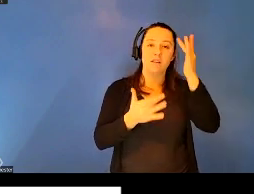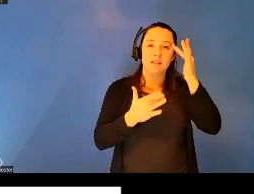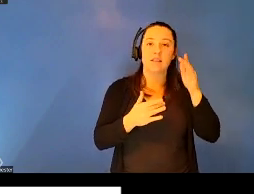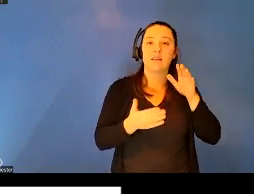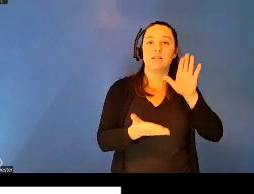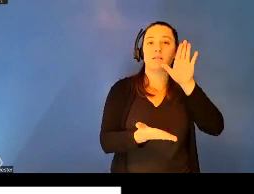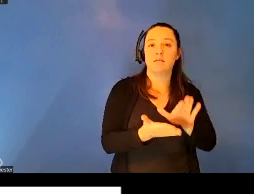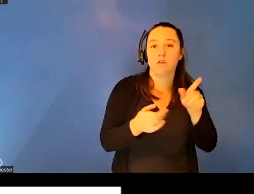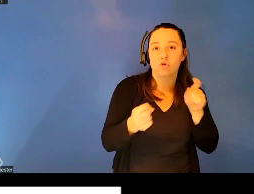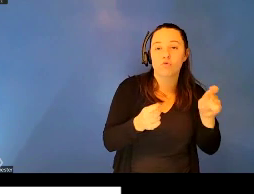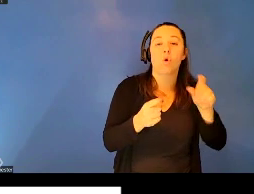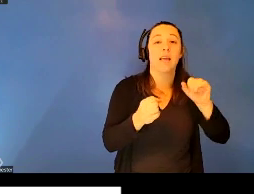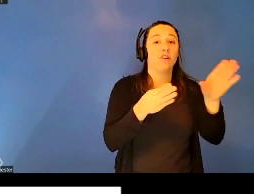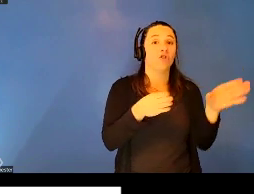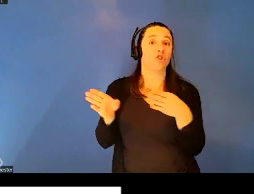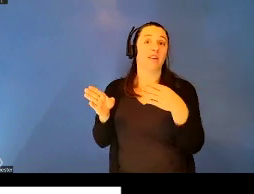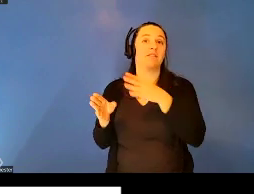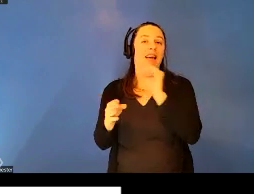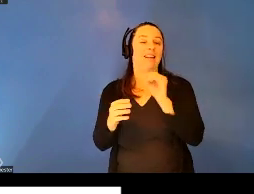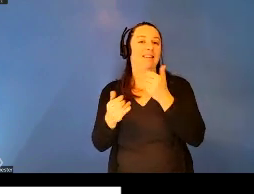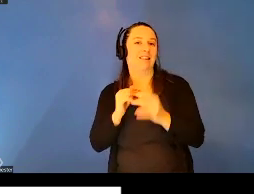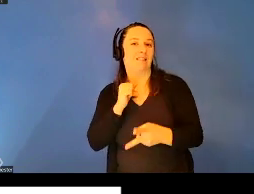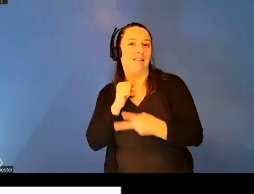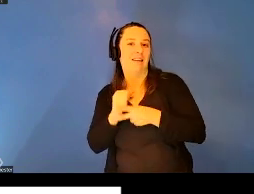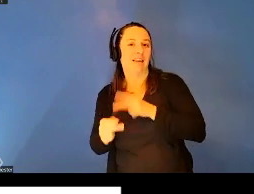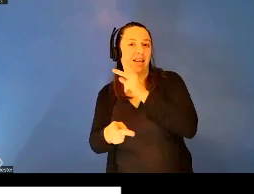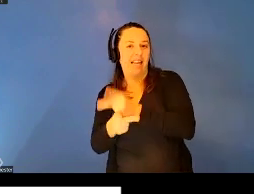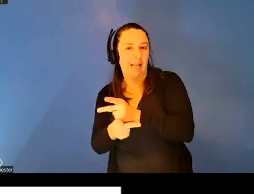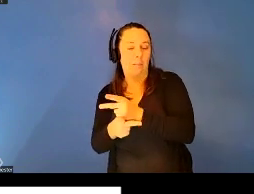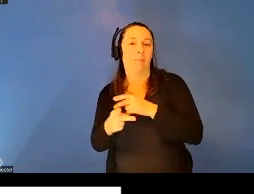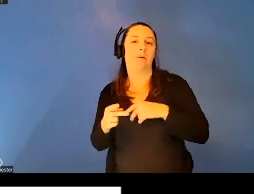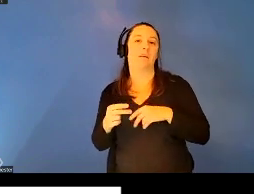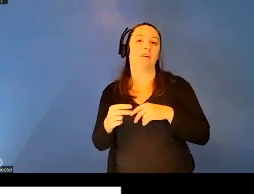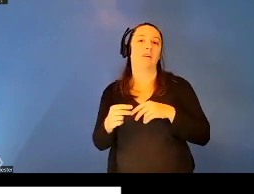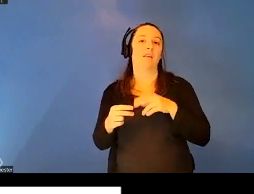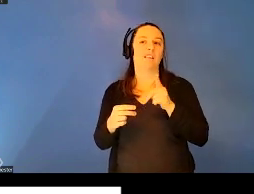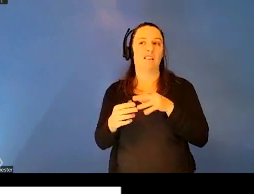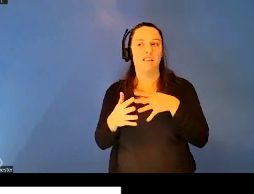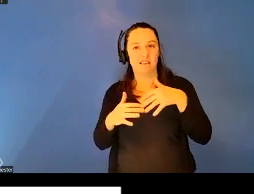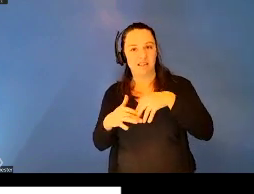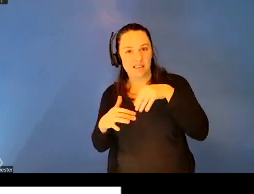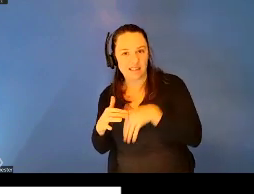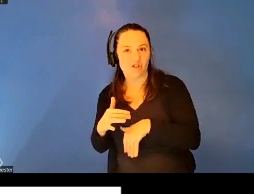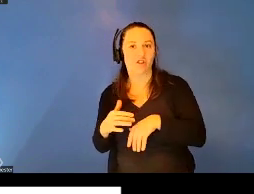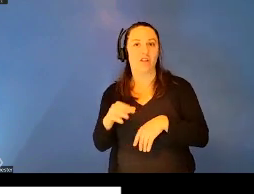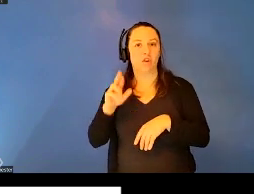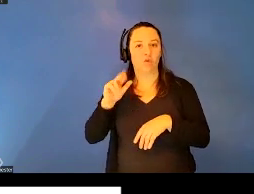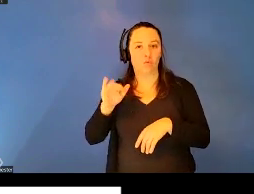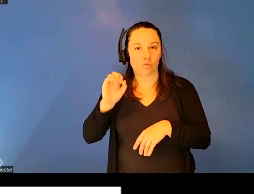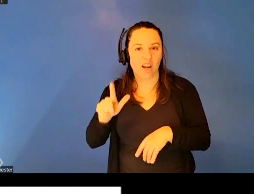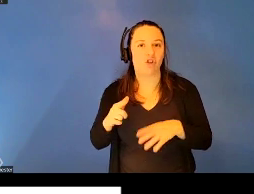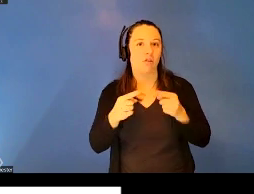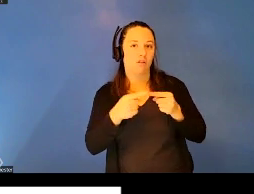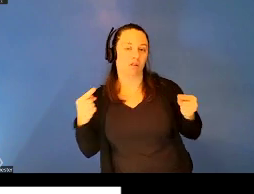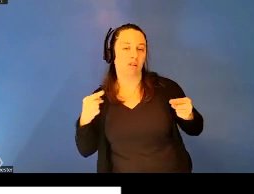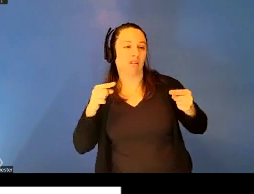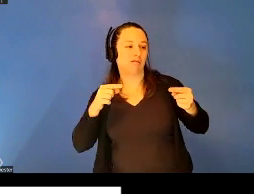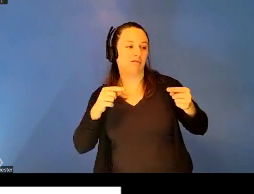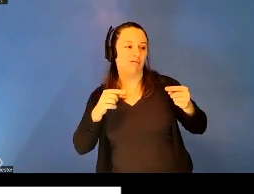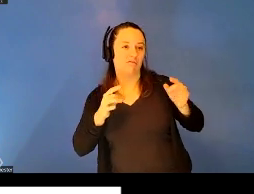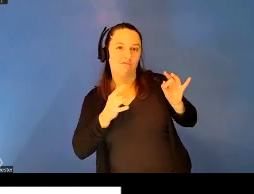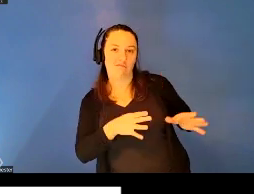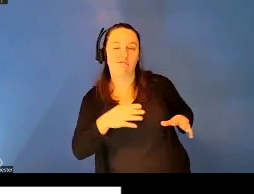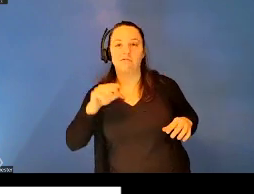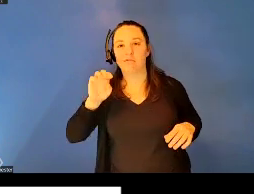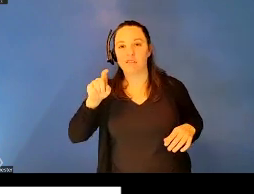in so many ways the deeply racial, xenophobic anxieties around infectious disease